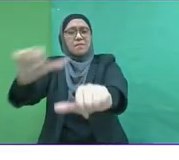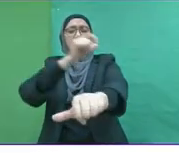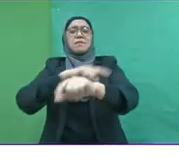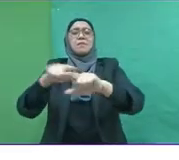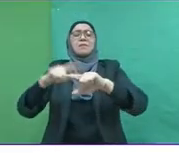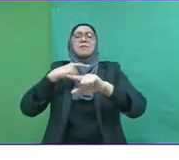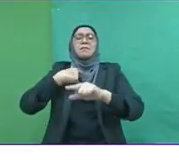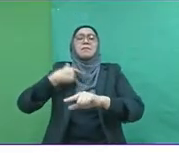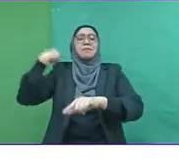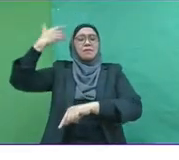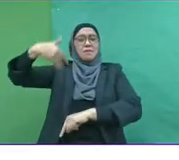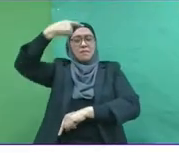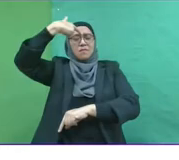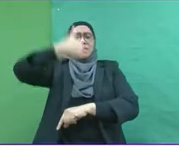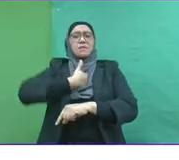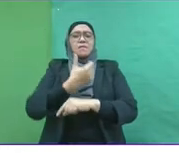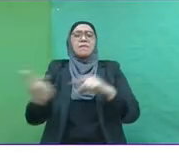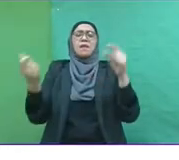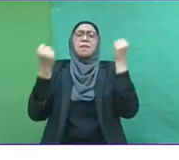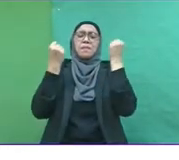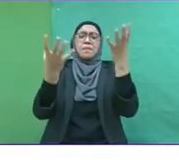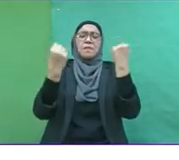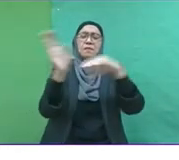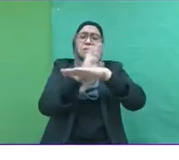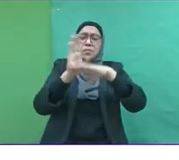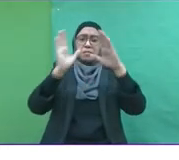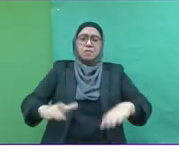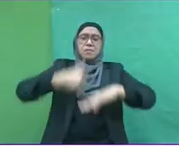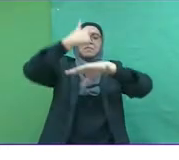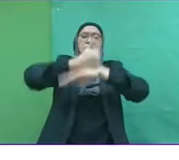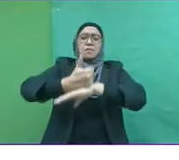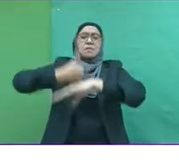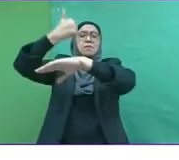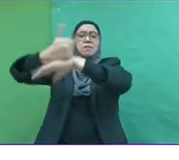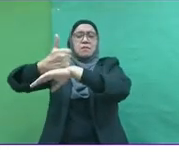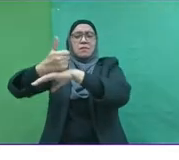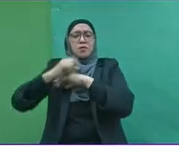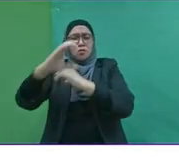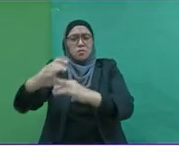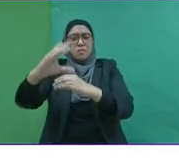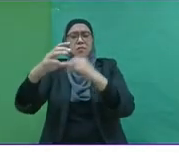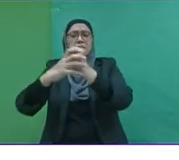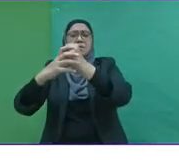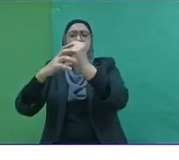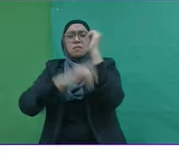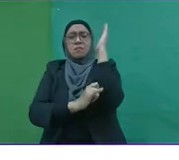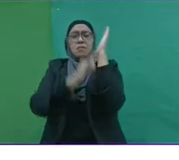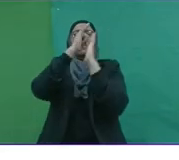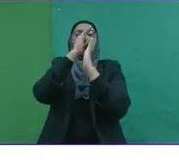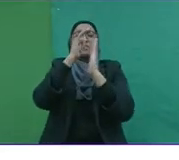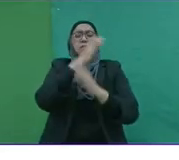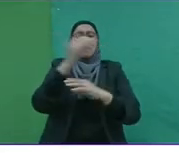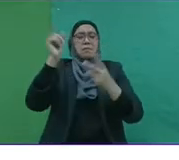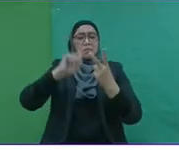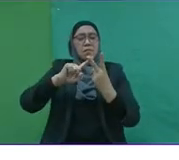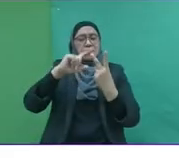many entrepreneurs who have now established charity foundations that will focus on corporate social